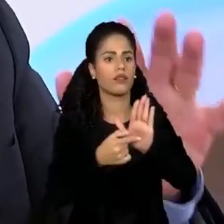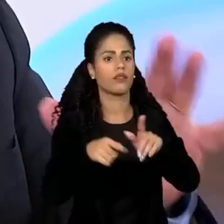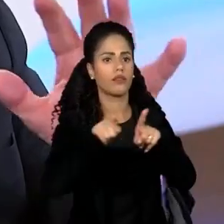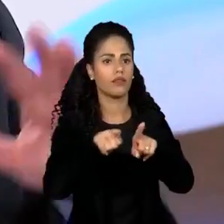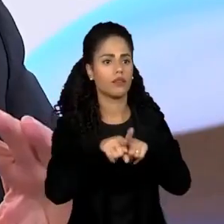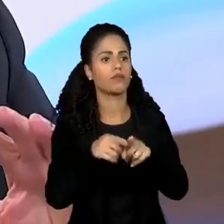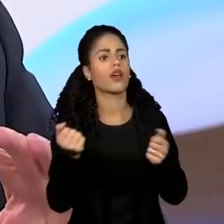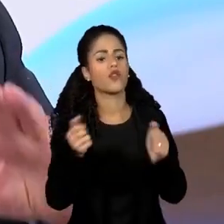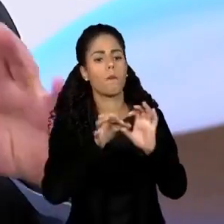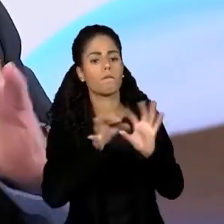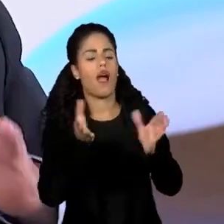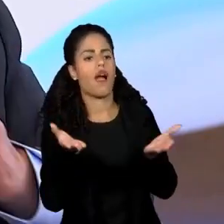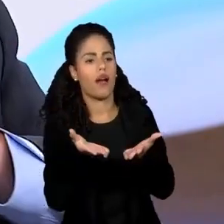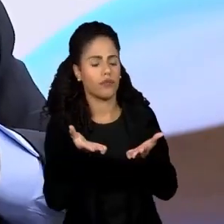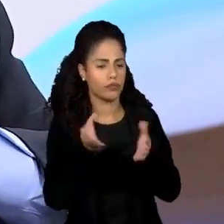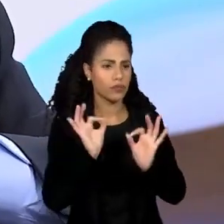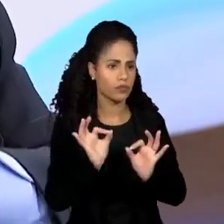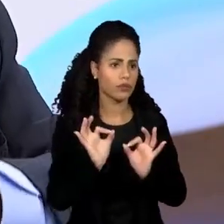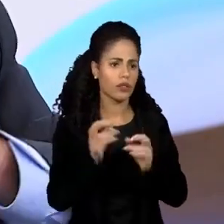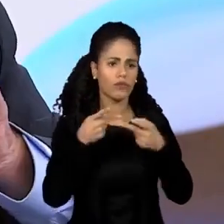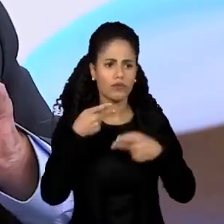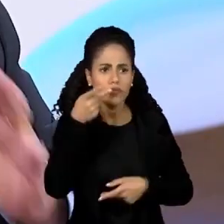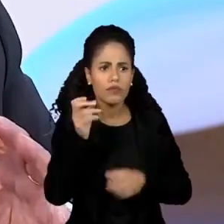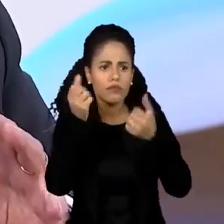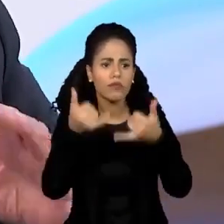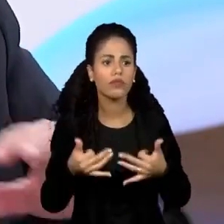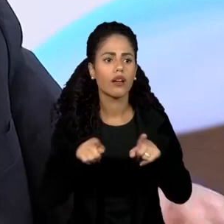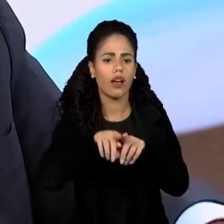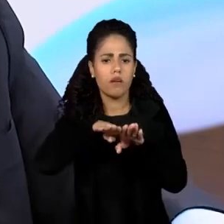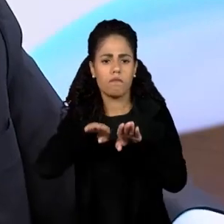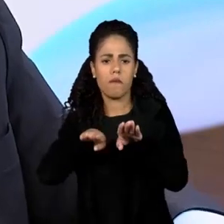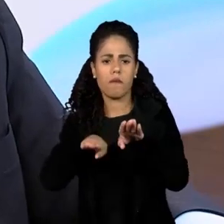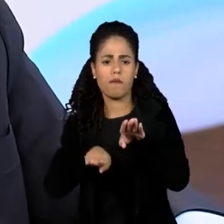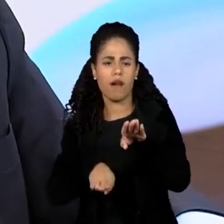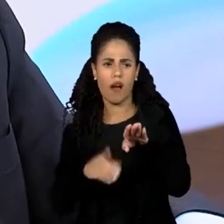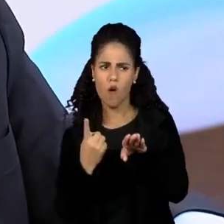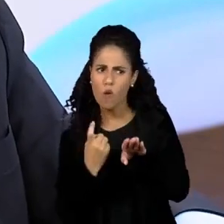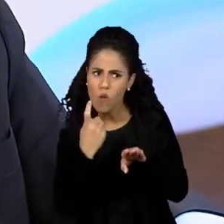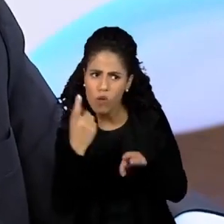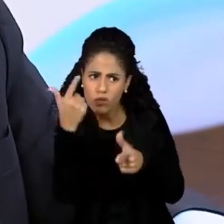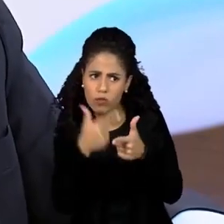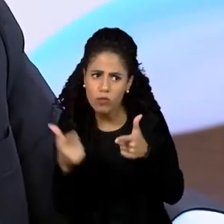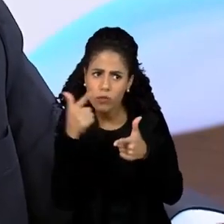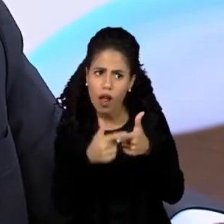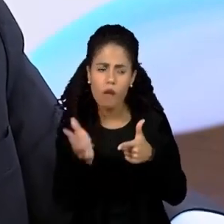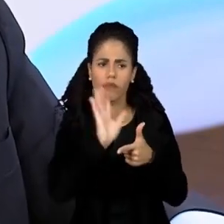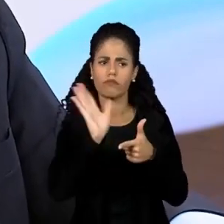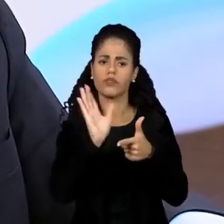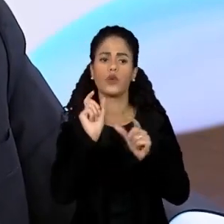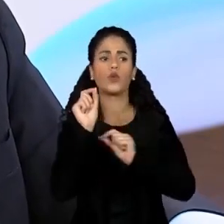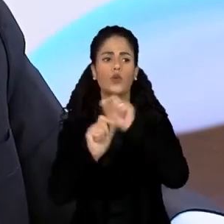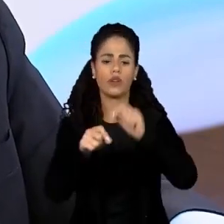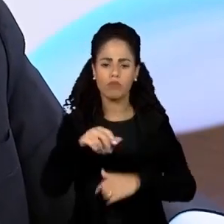up. It's not the only reason. I don't want to say inequality is the only reason, but it created a fertile field. Sad. first Andeabled. OK. his So I